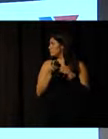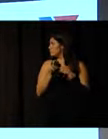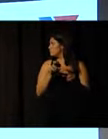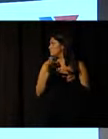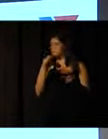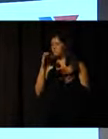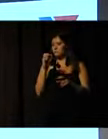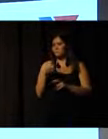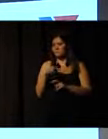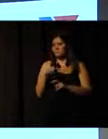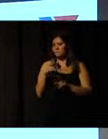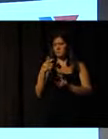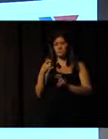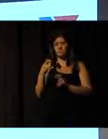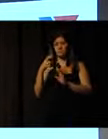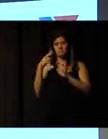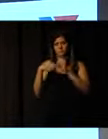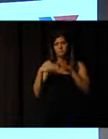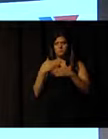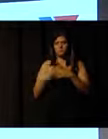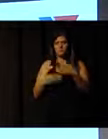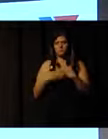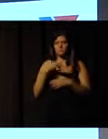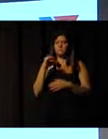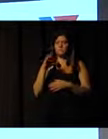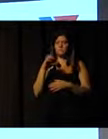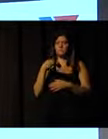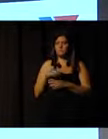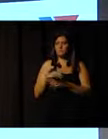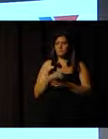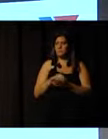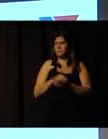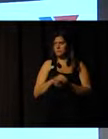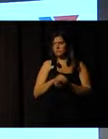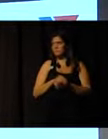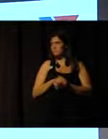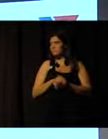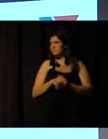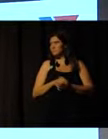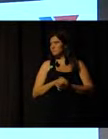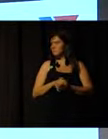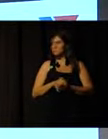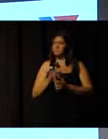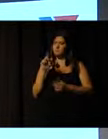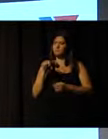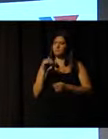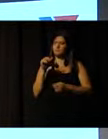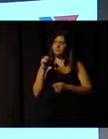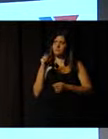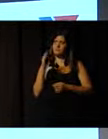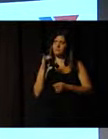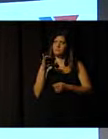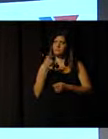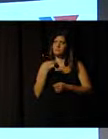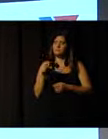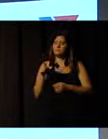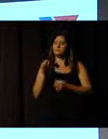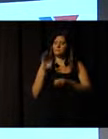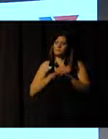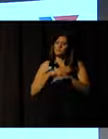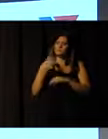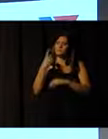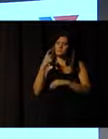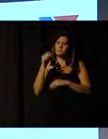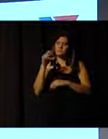institution and YMCA, Young Men Christian Association, an institution